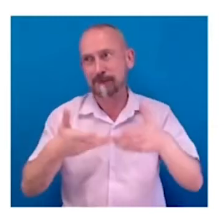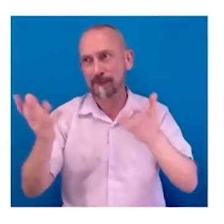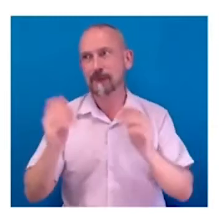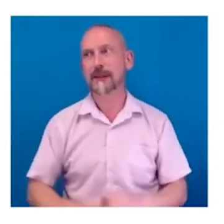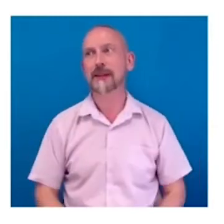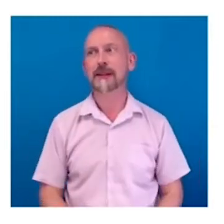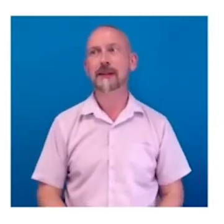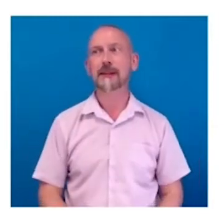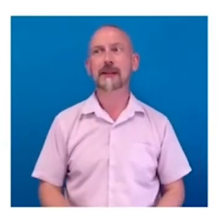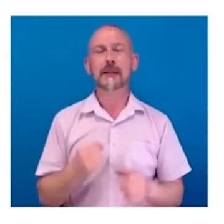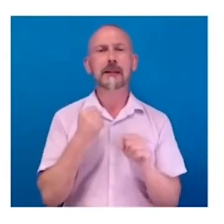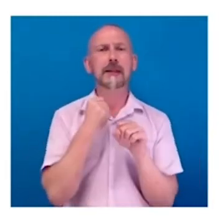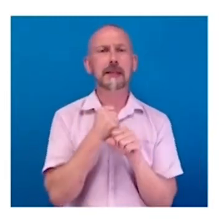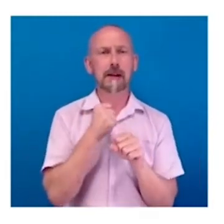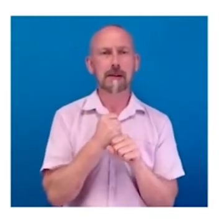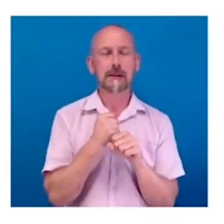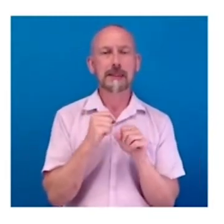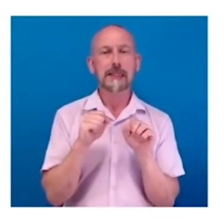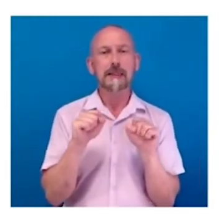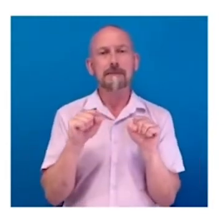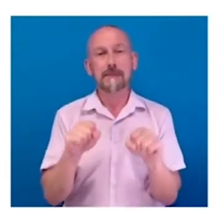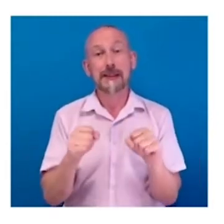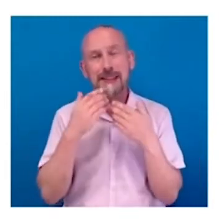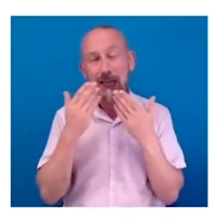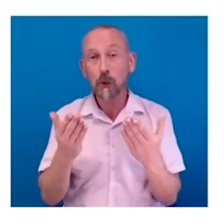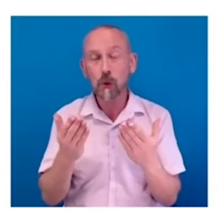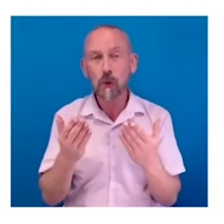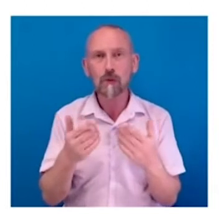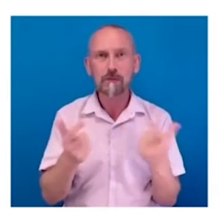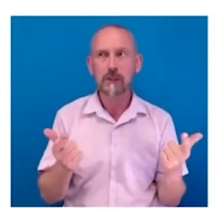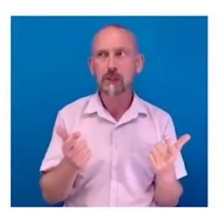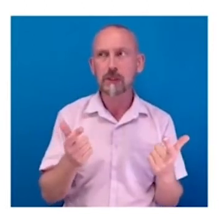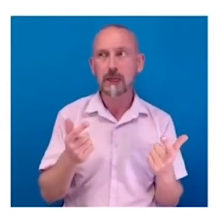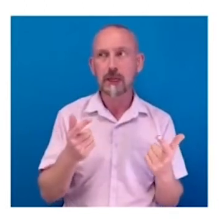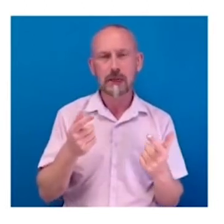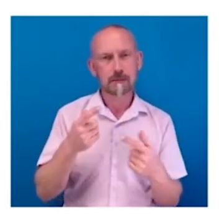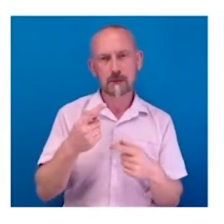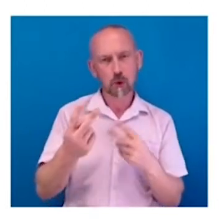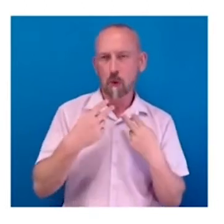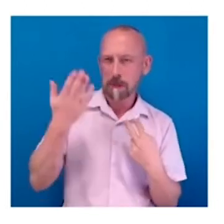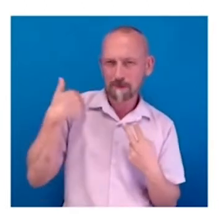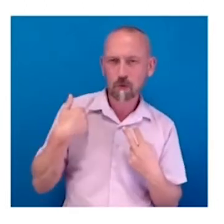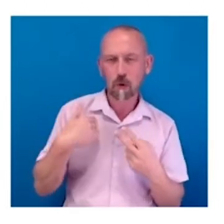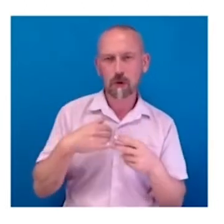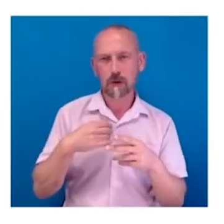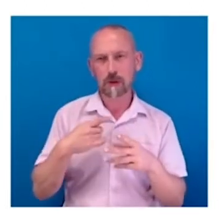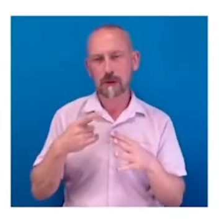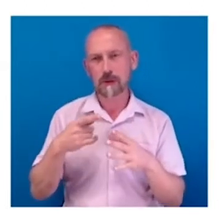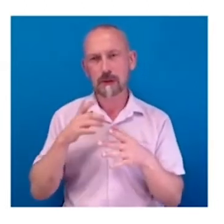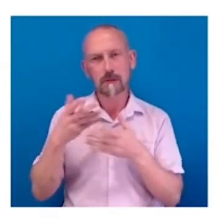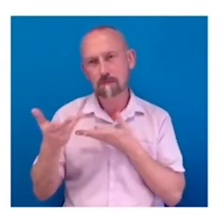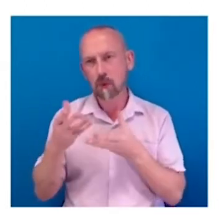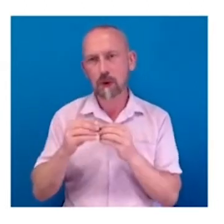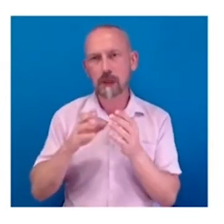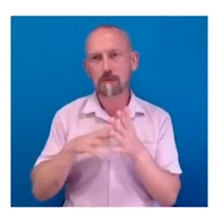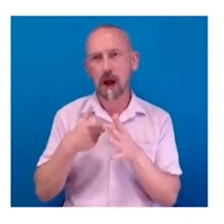Thanks very much. So, for anyone who saw me earlier chatting to Mark, I still look the same. But I will say that I'm another 50